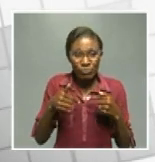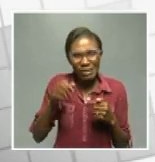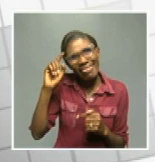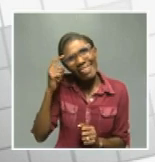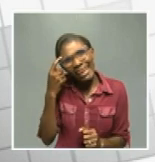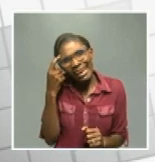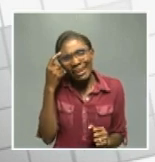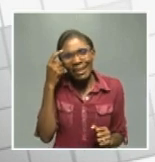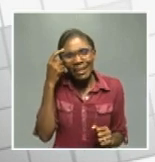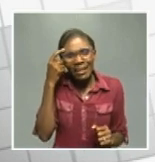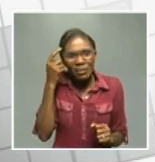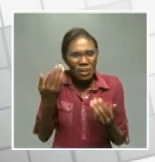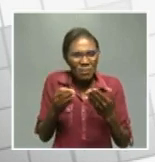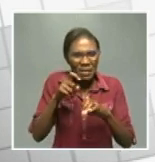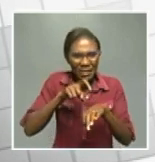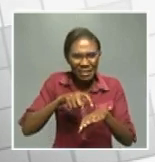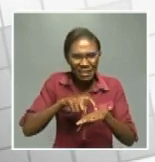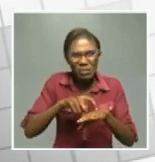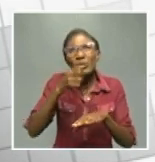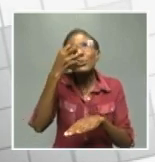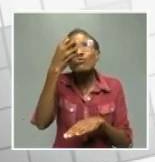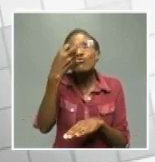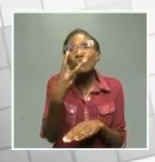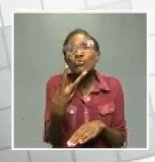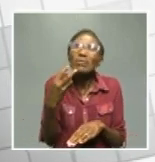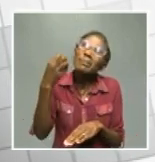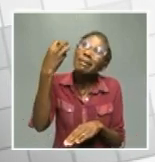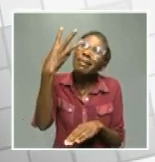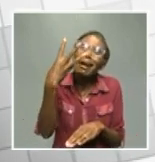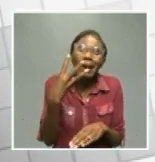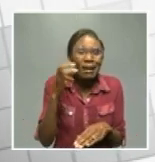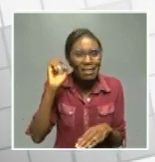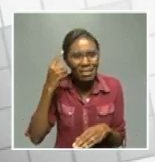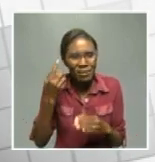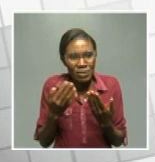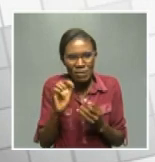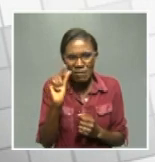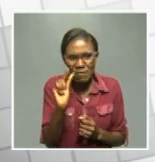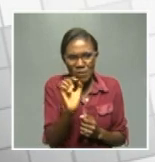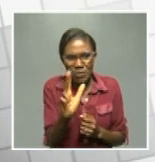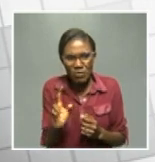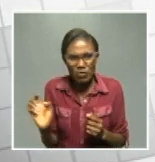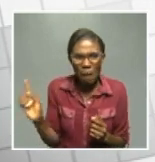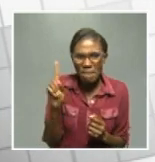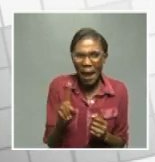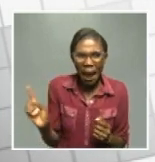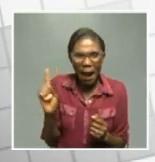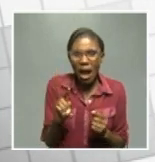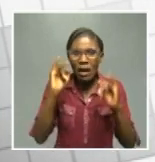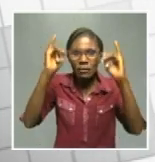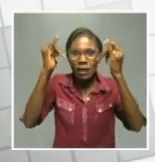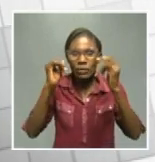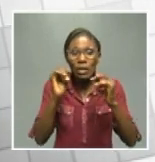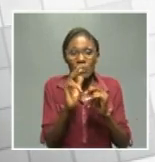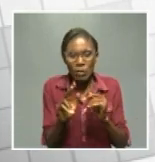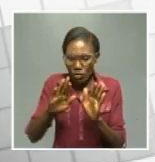that it around maybe around two o'clock around three o'clock there will be few people in town because those who are going to remain